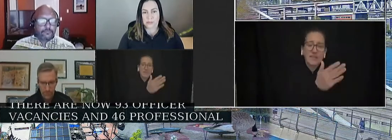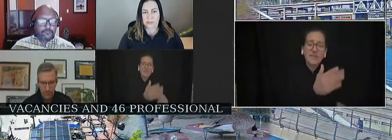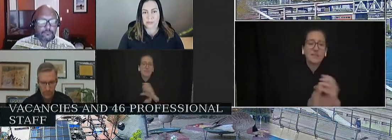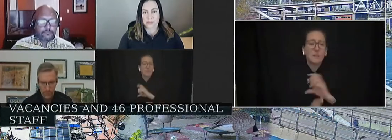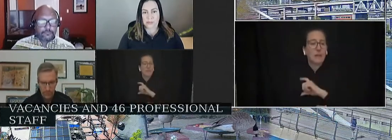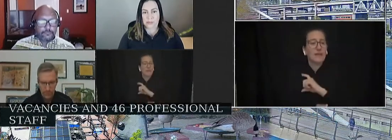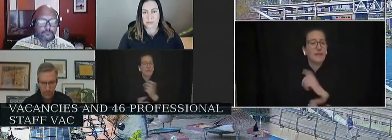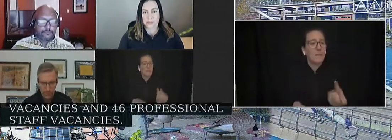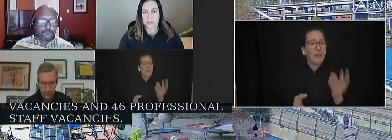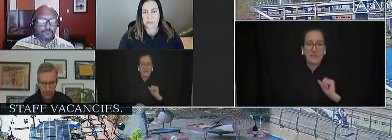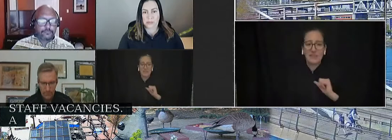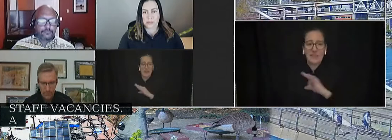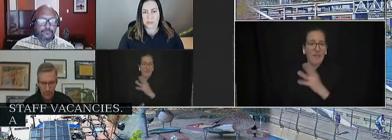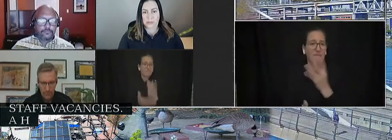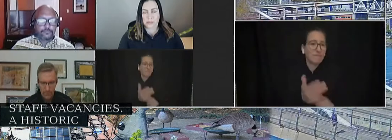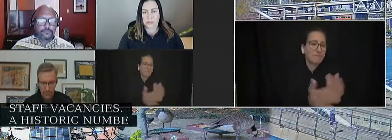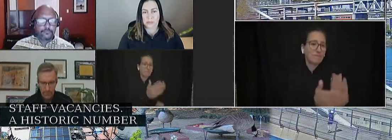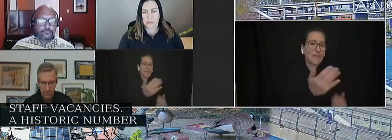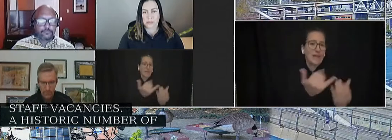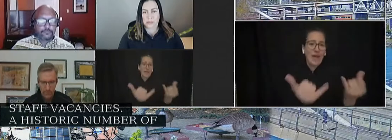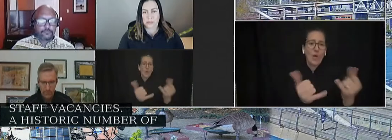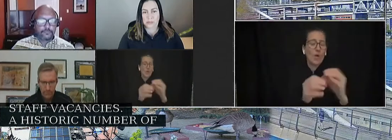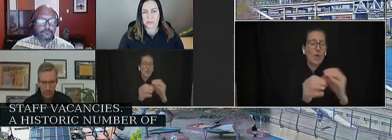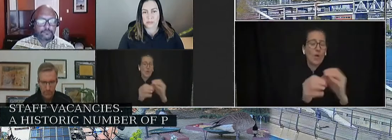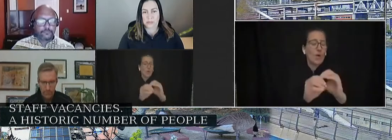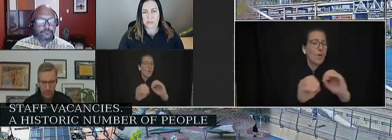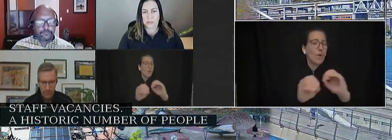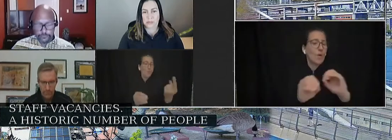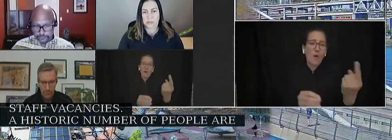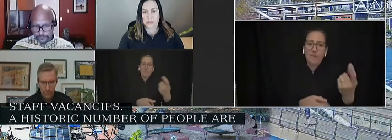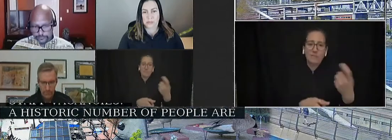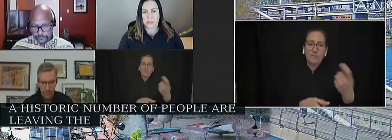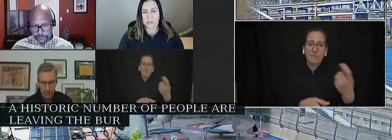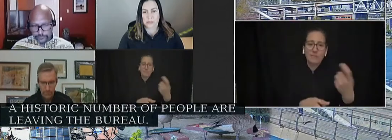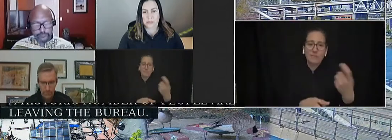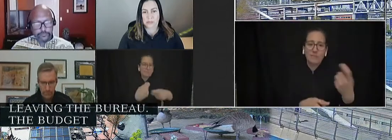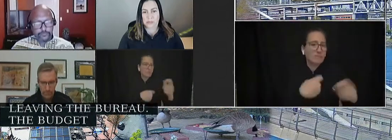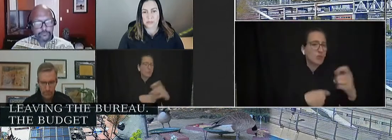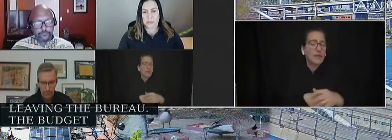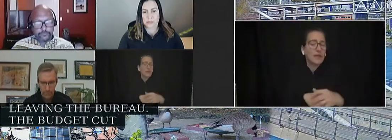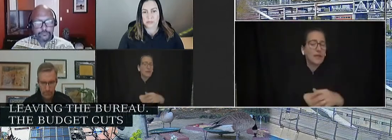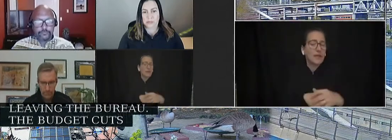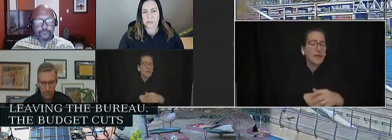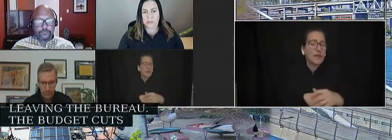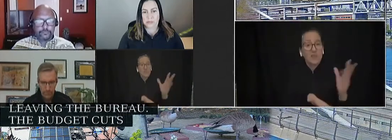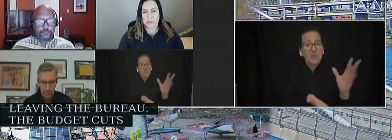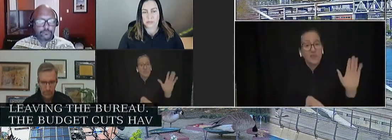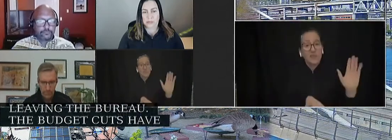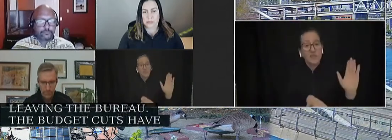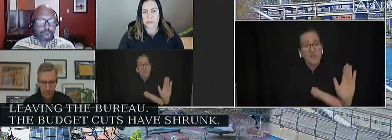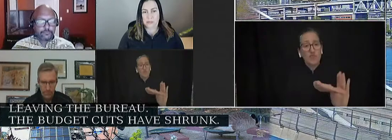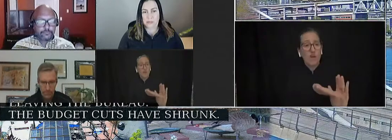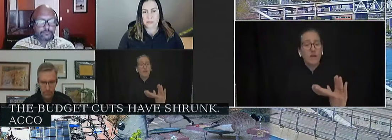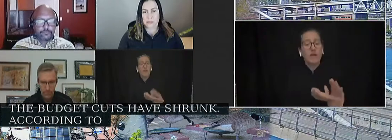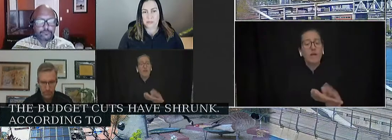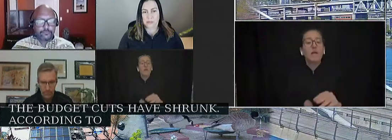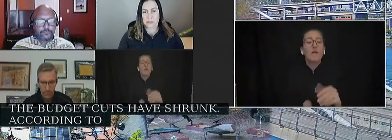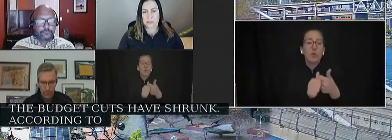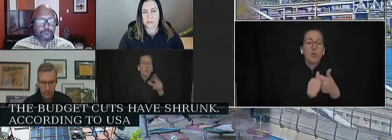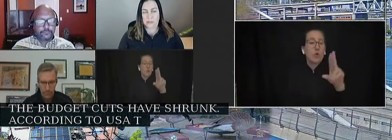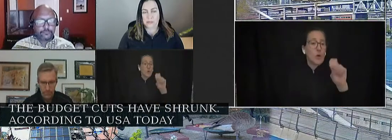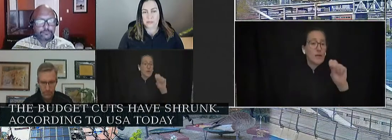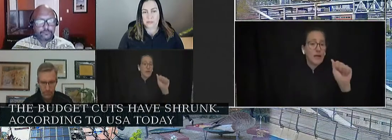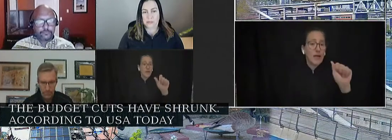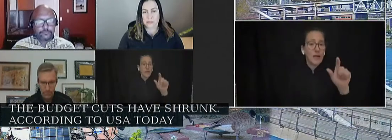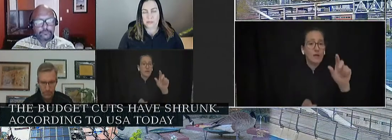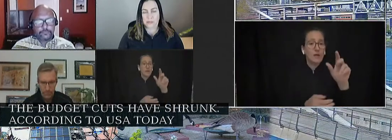are leaving the Bureau. By any metrics, the budget cuts have shrunk and already lean Bureau. According to USA Today, PPP funding as a percentage of